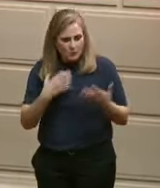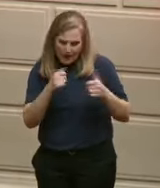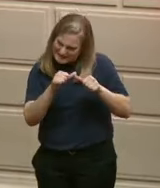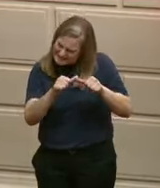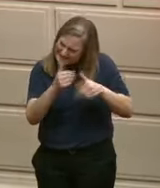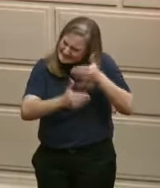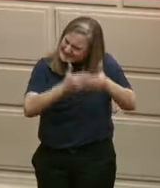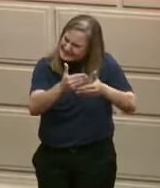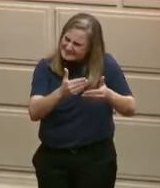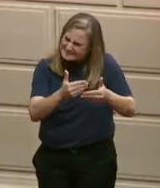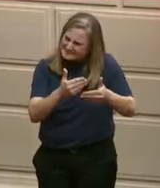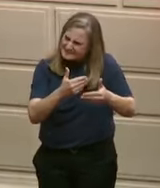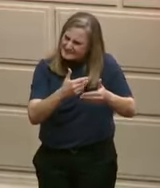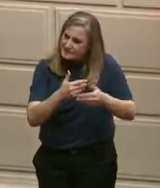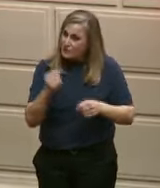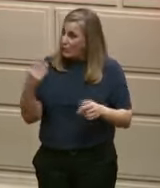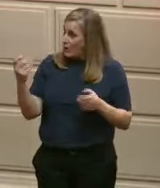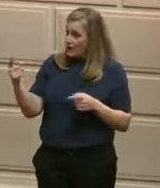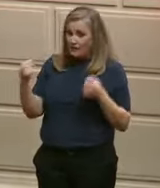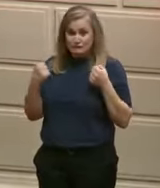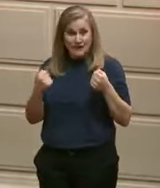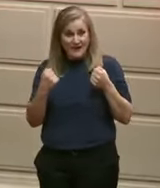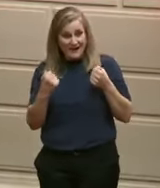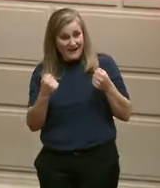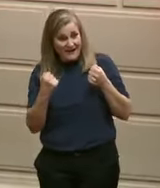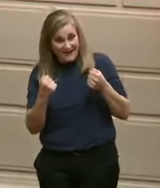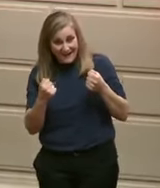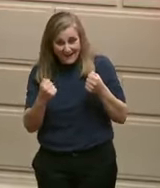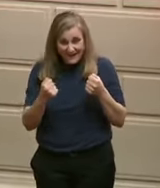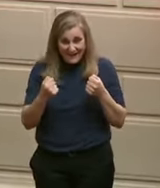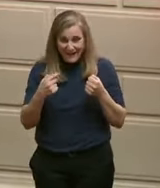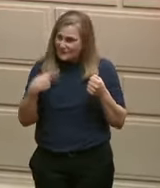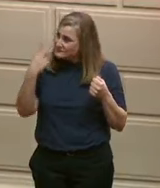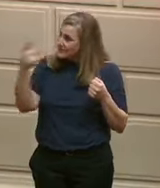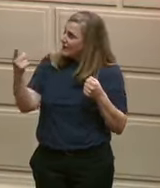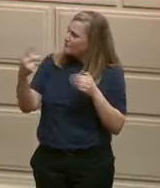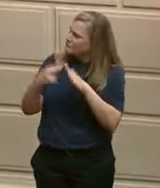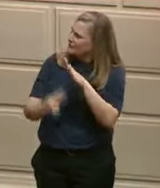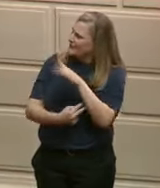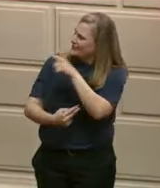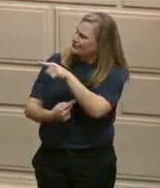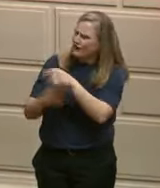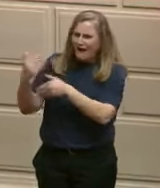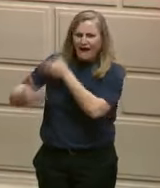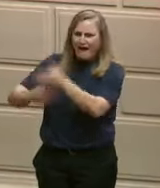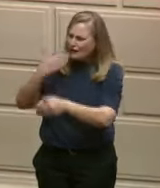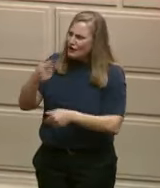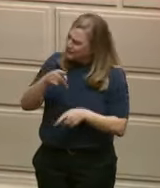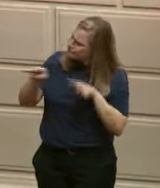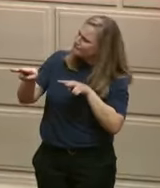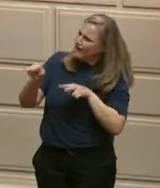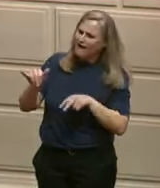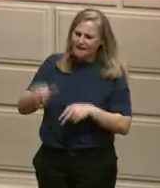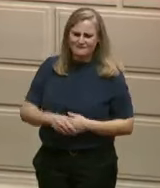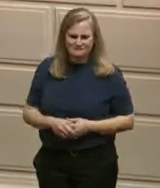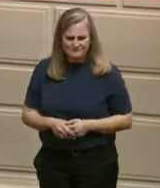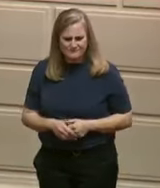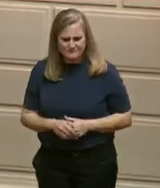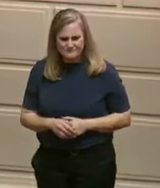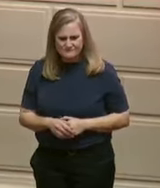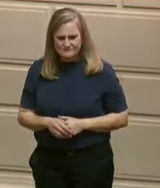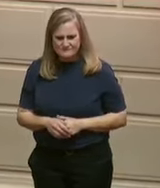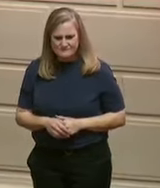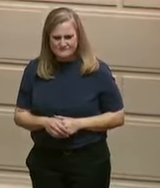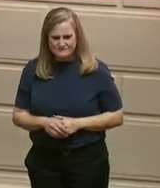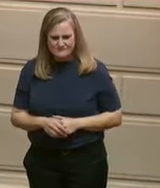infrastructure represents the progress that this state is making. We're the first working offshore wind farm in the United